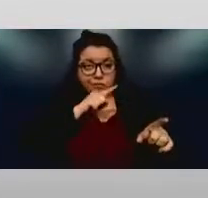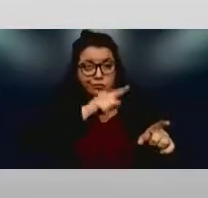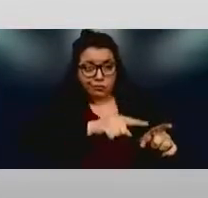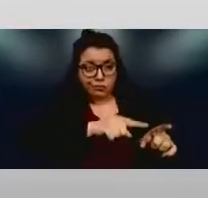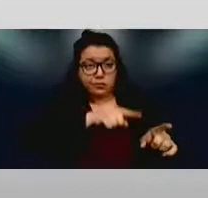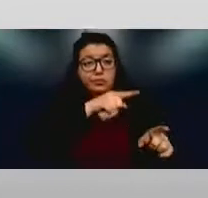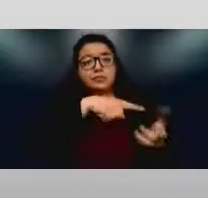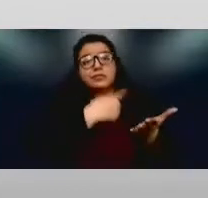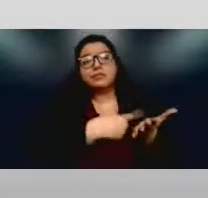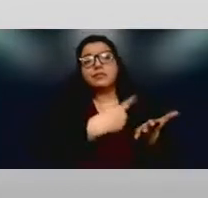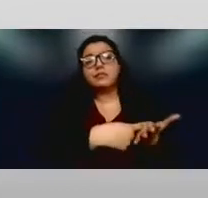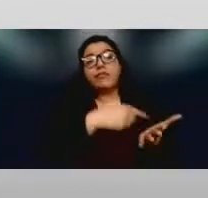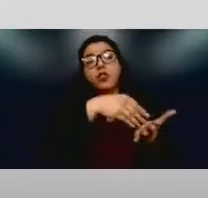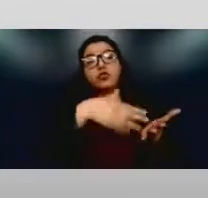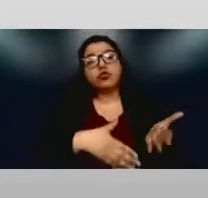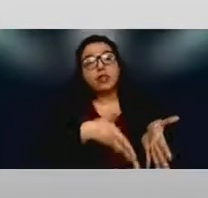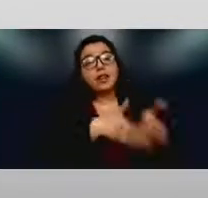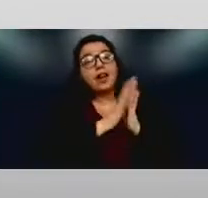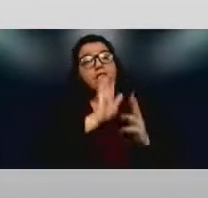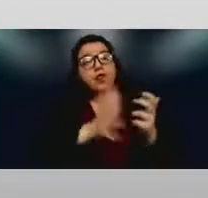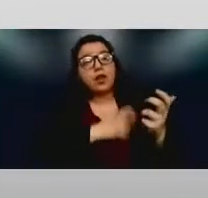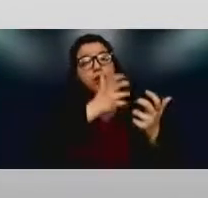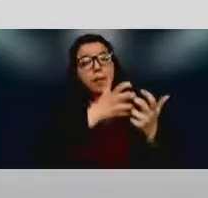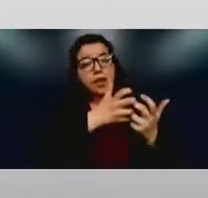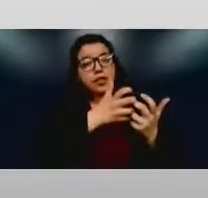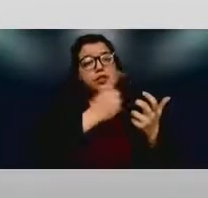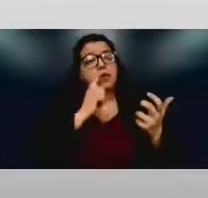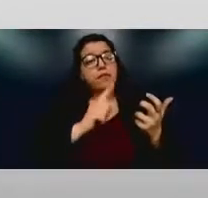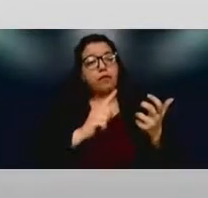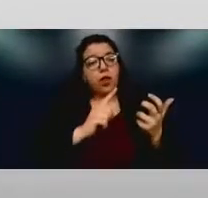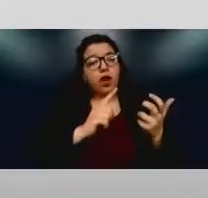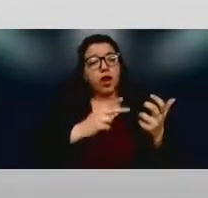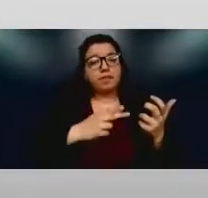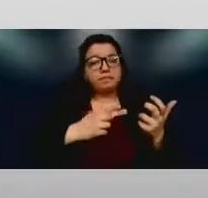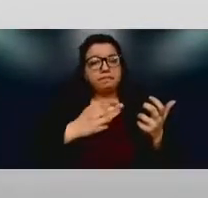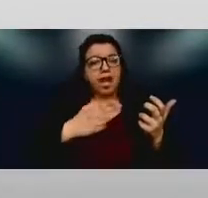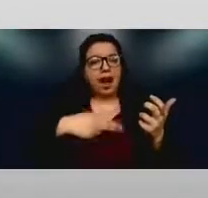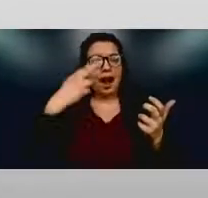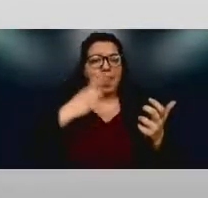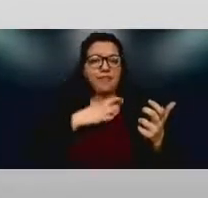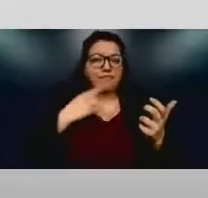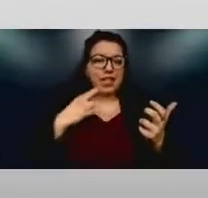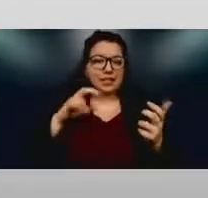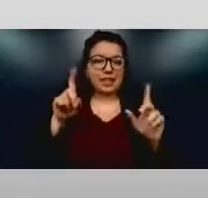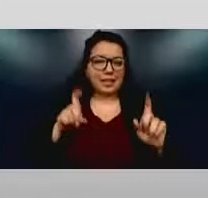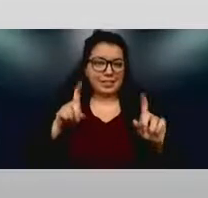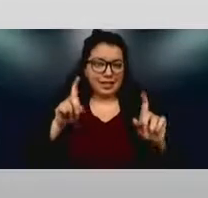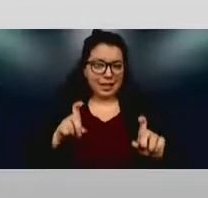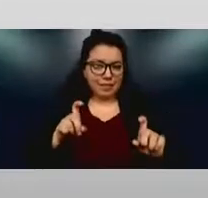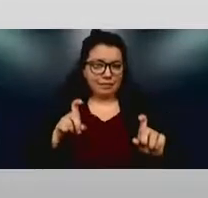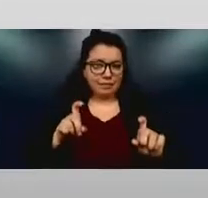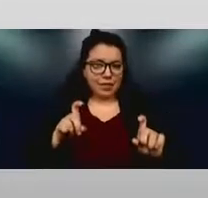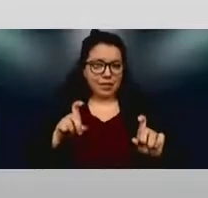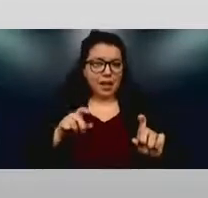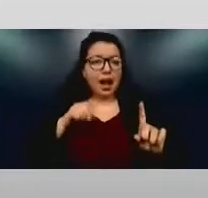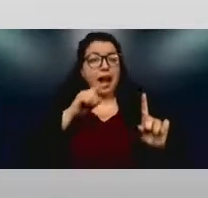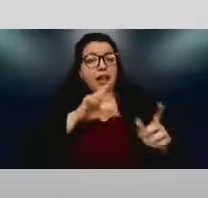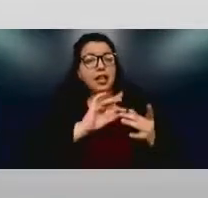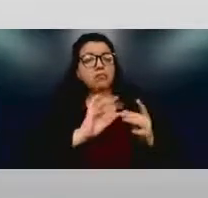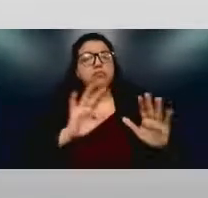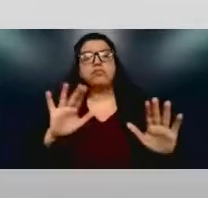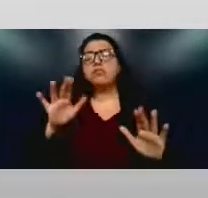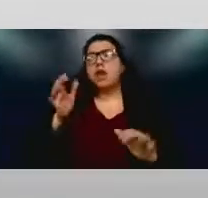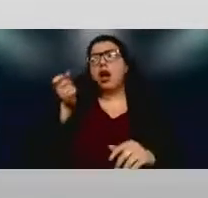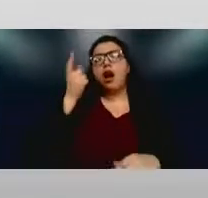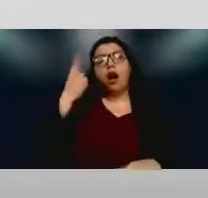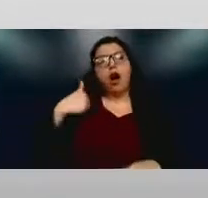that were requesting accommodations for high stakes exams. And that they're saying, you know, we're doing these students a disservice because they're